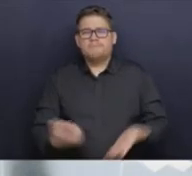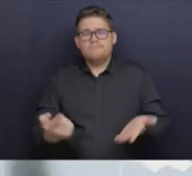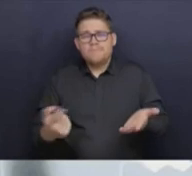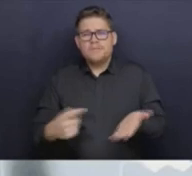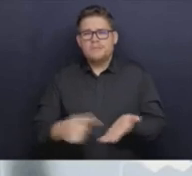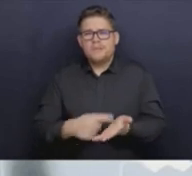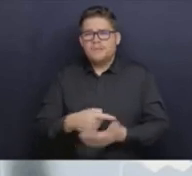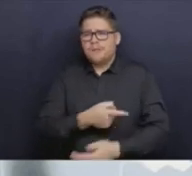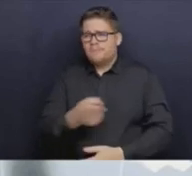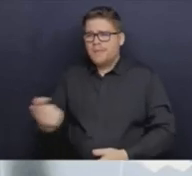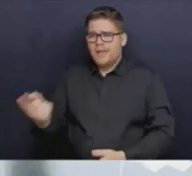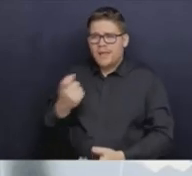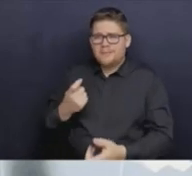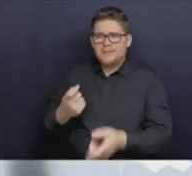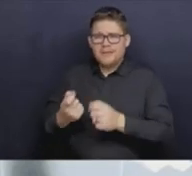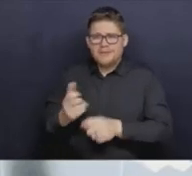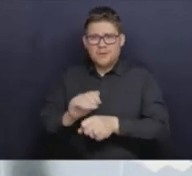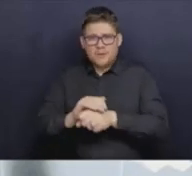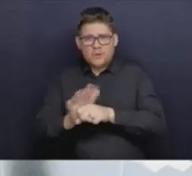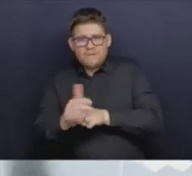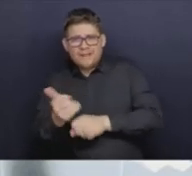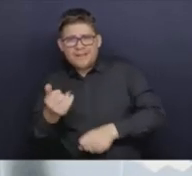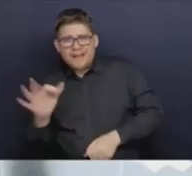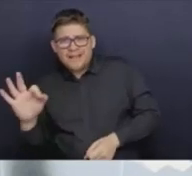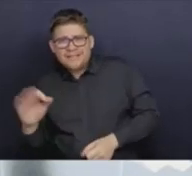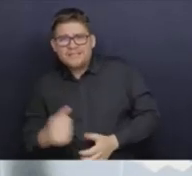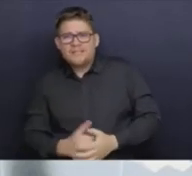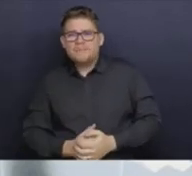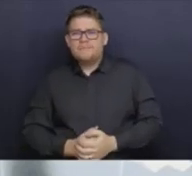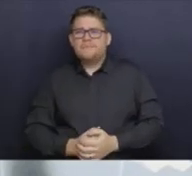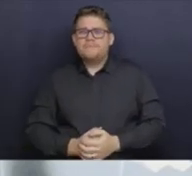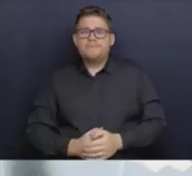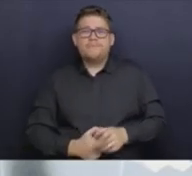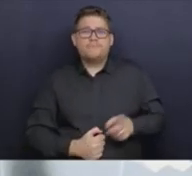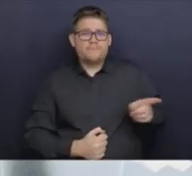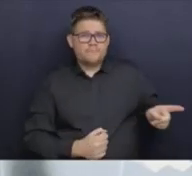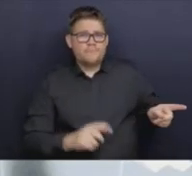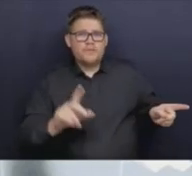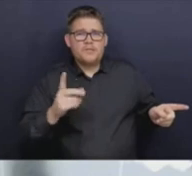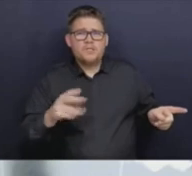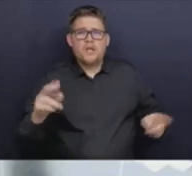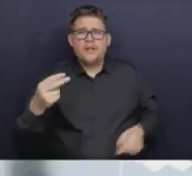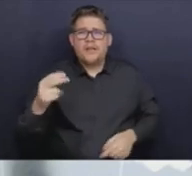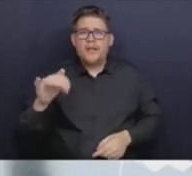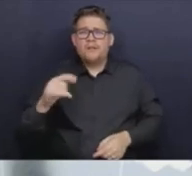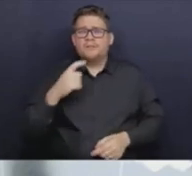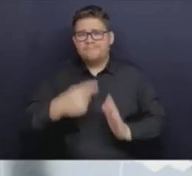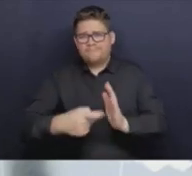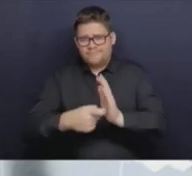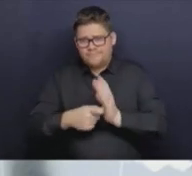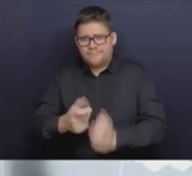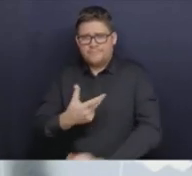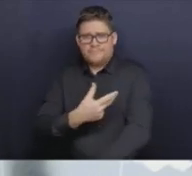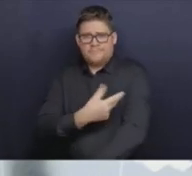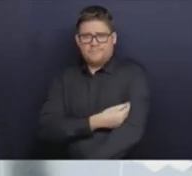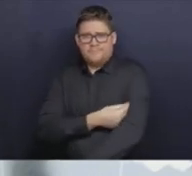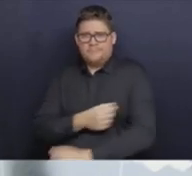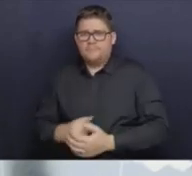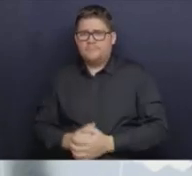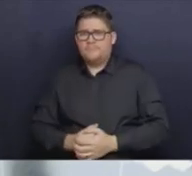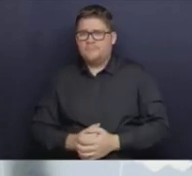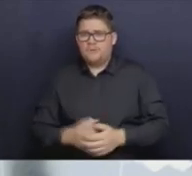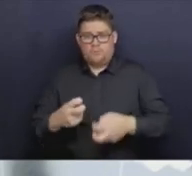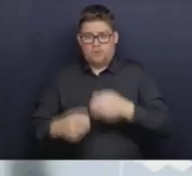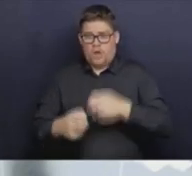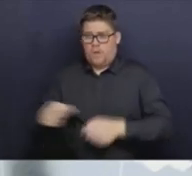Dr. Henry just talked about the requirement to be vaccinated. The issue isn't requirements. The issue is COVID-19. The issue